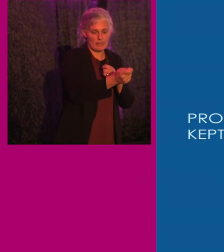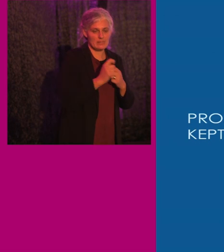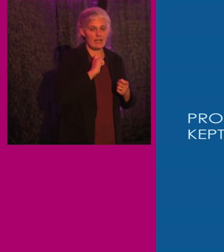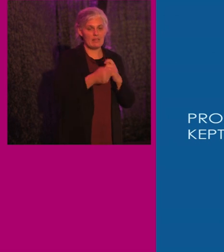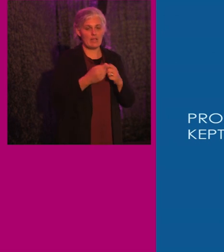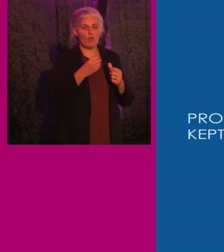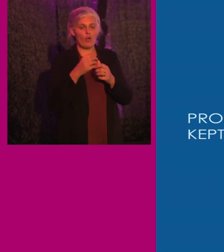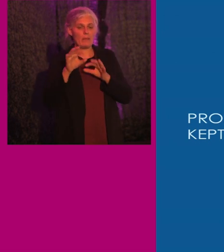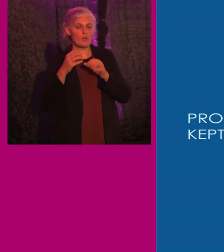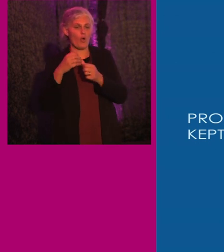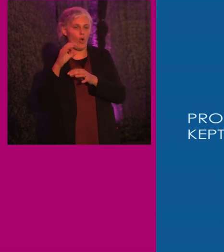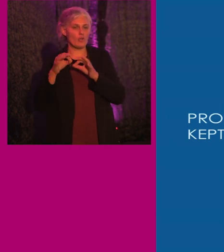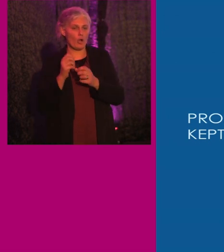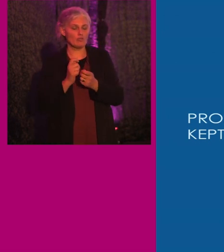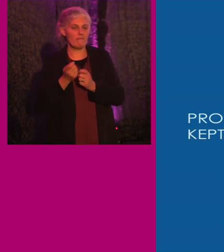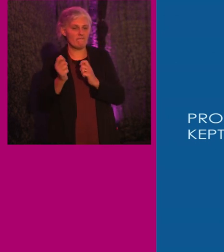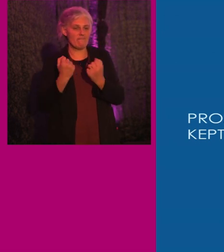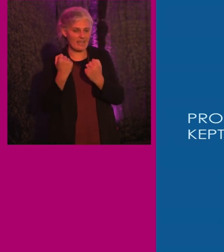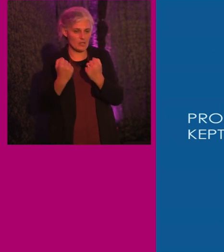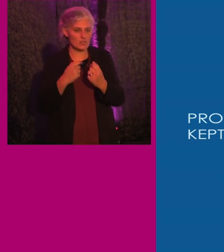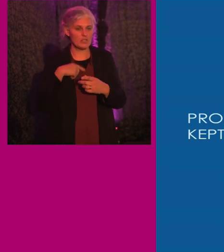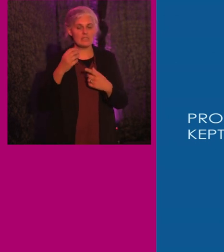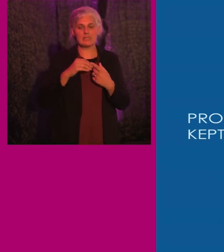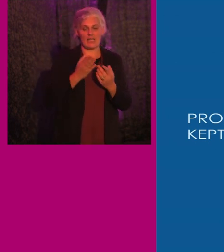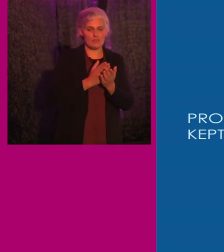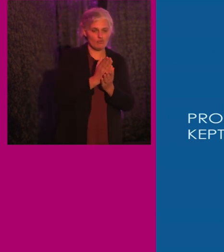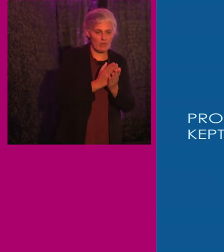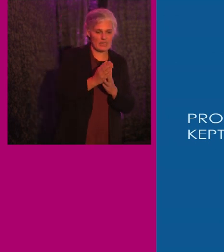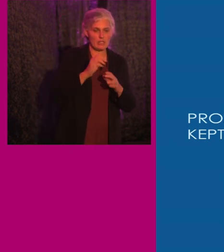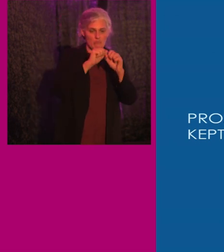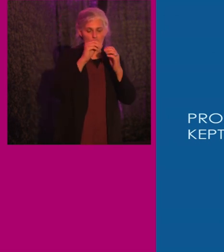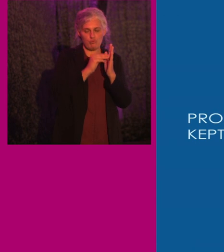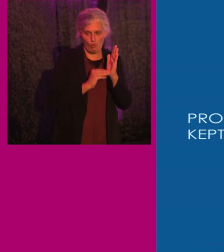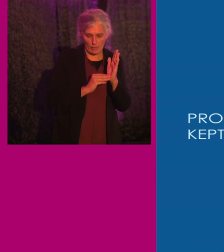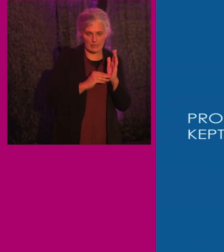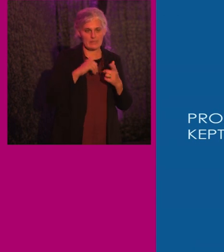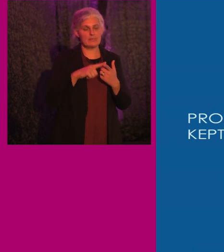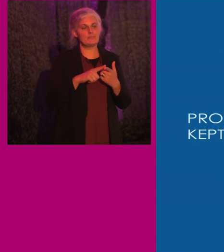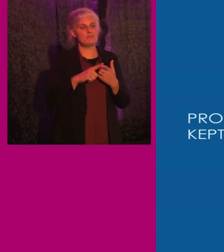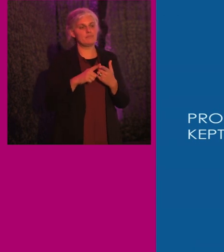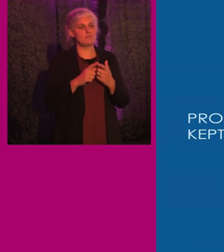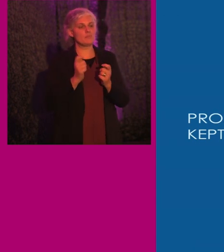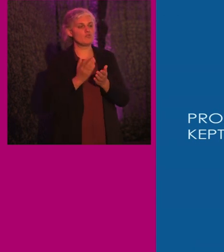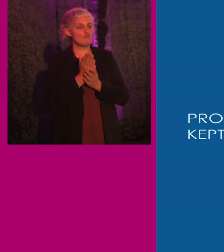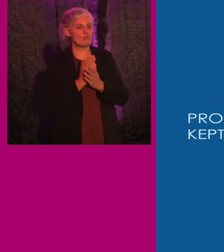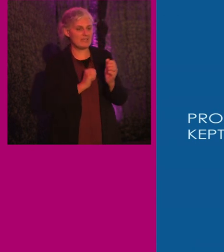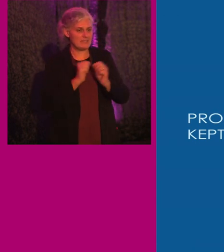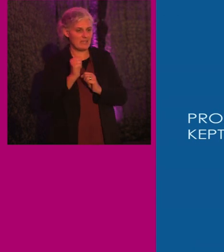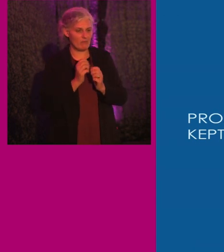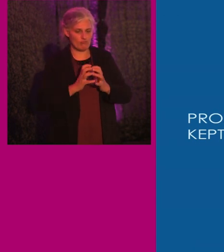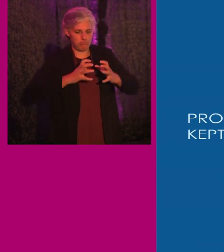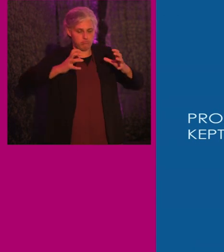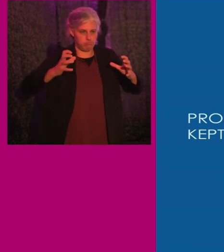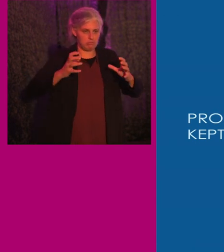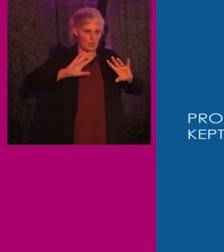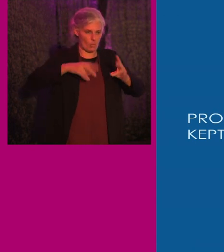vehicles by using strategies like travel training programs. But paratransit service has grown rapidly and